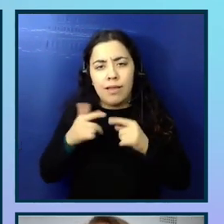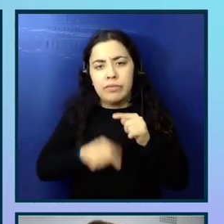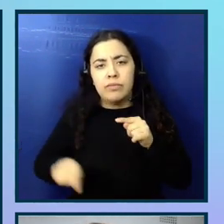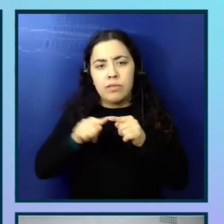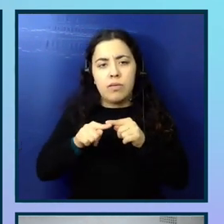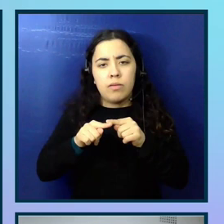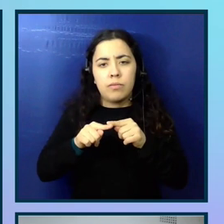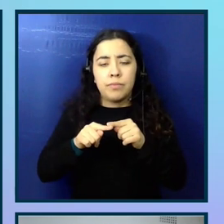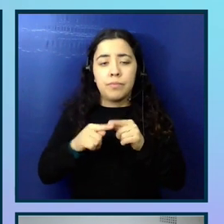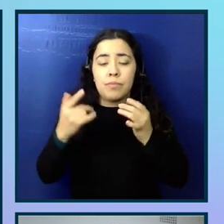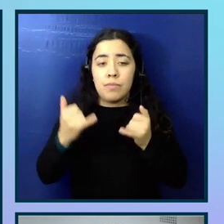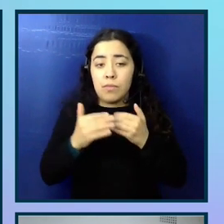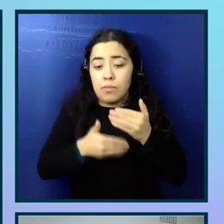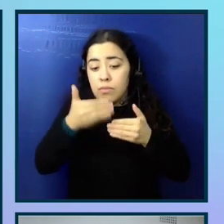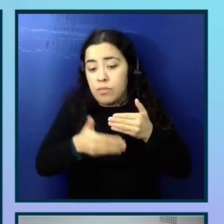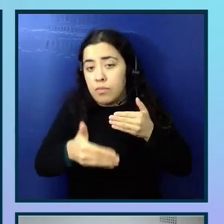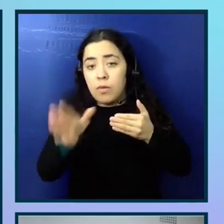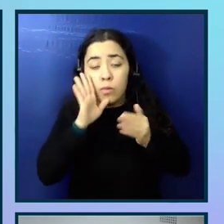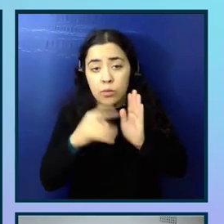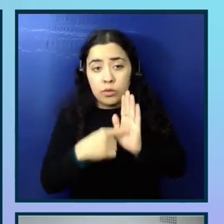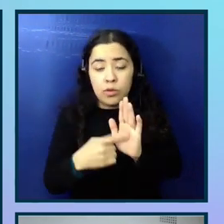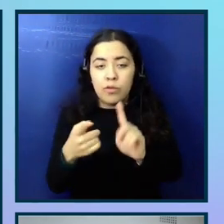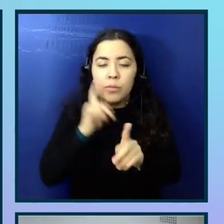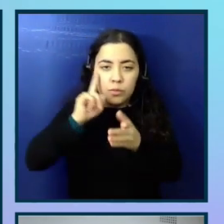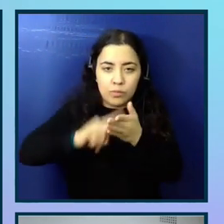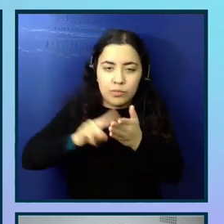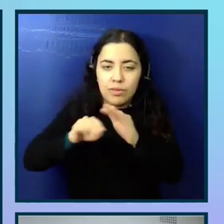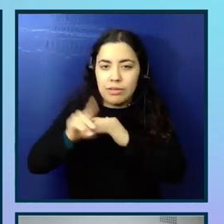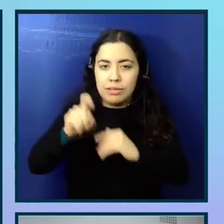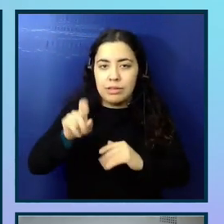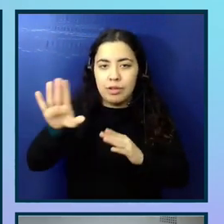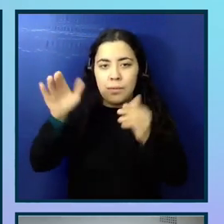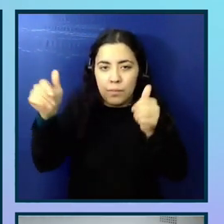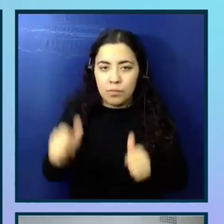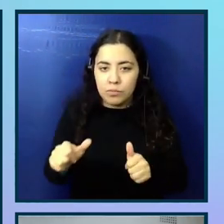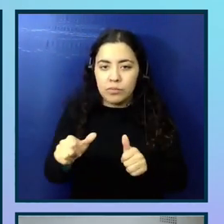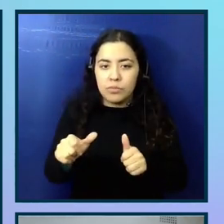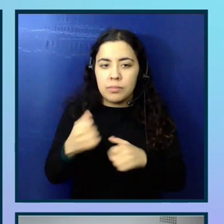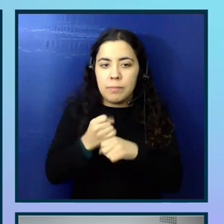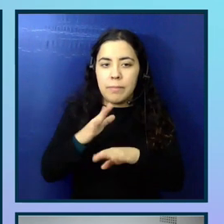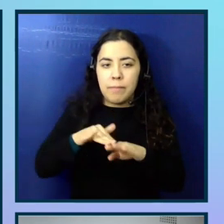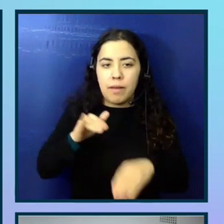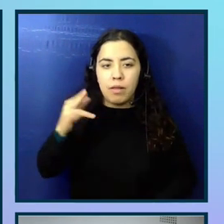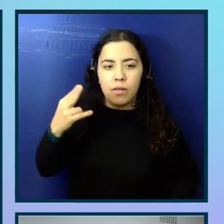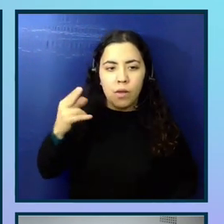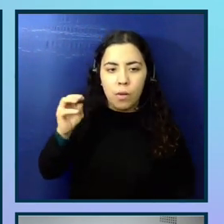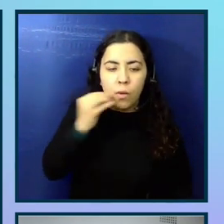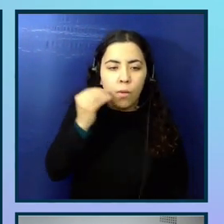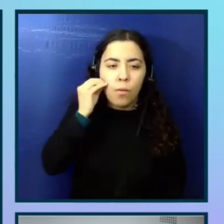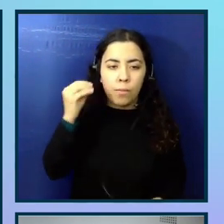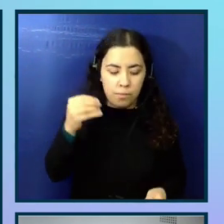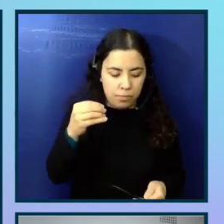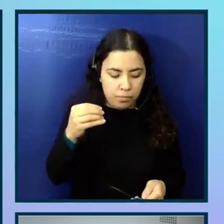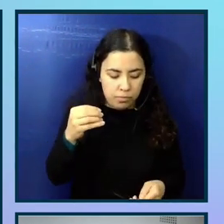content was taken from the researching access needs posters, which were created by the Home Office in the UK. The first